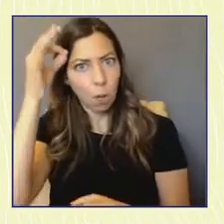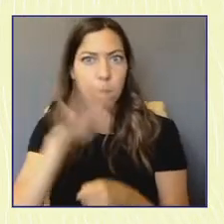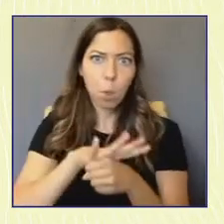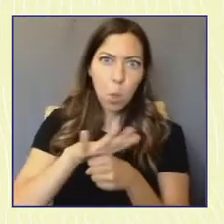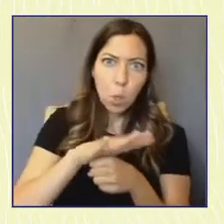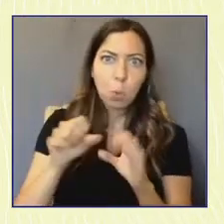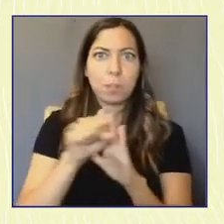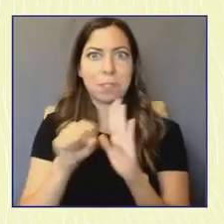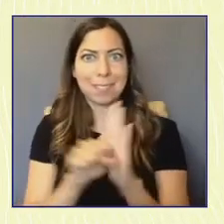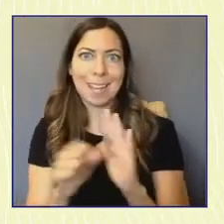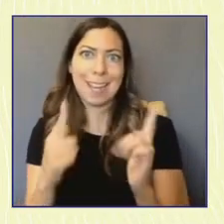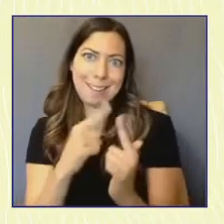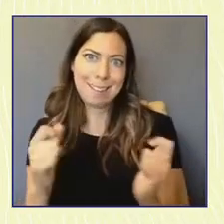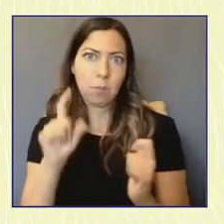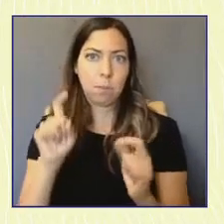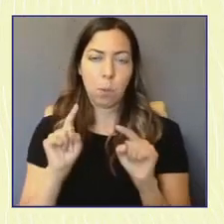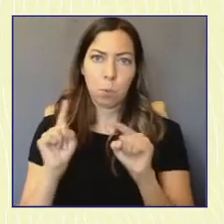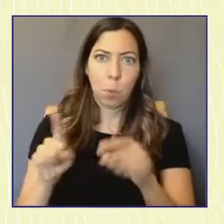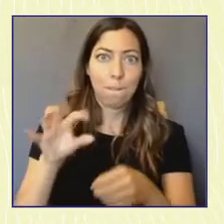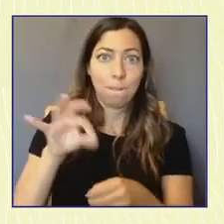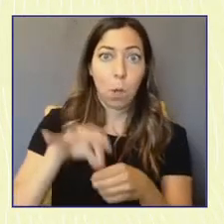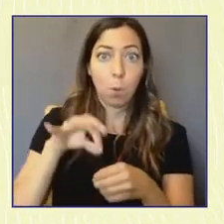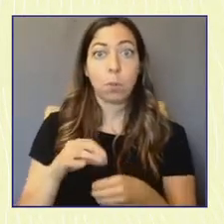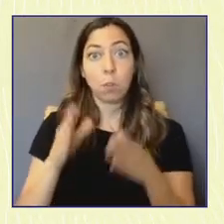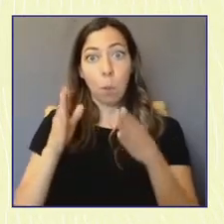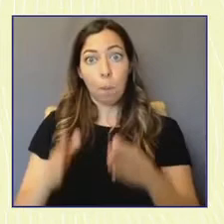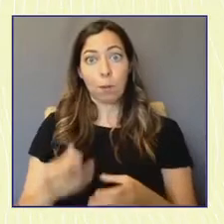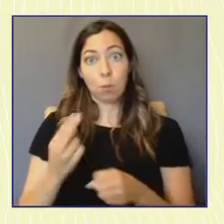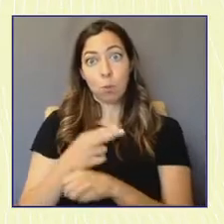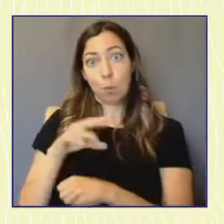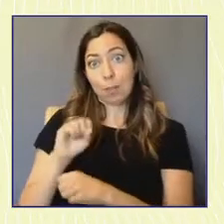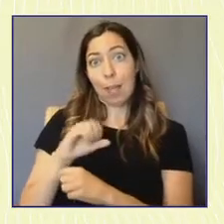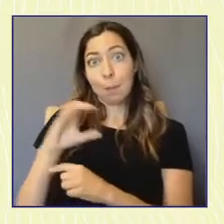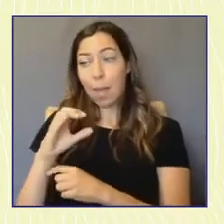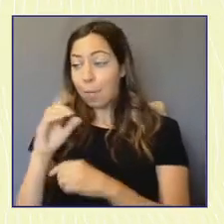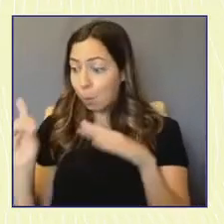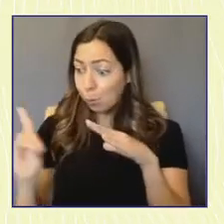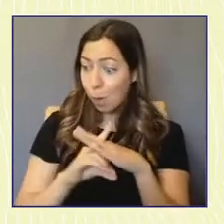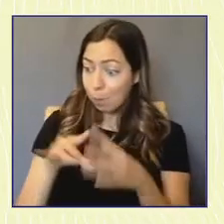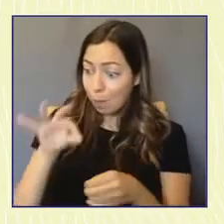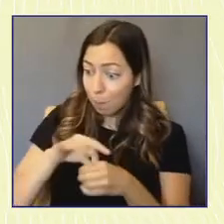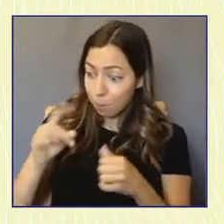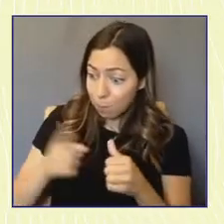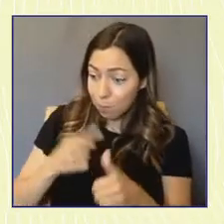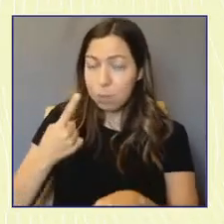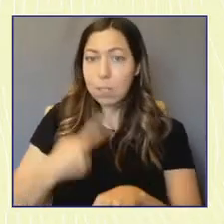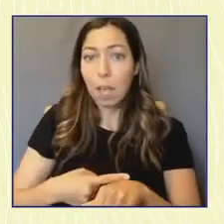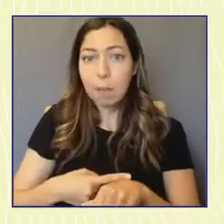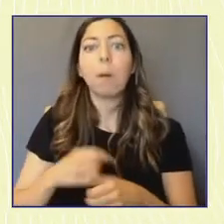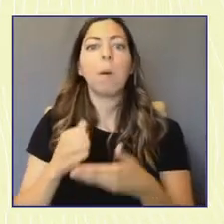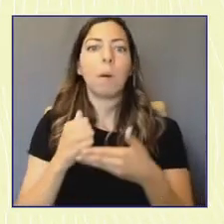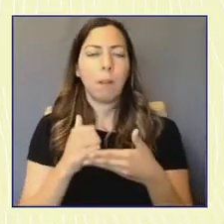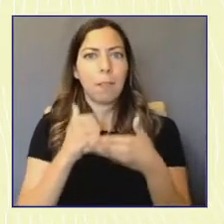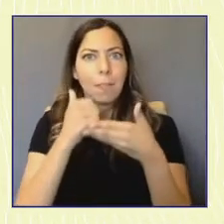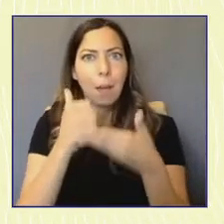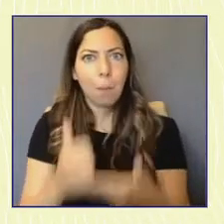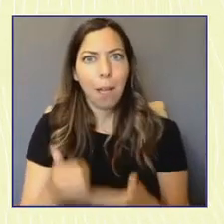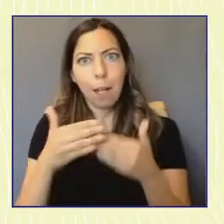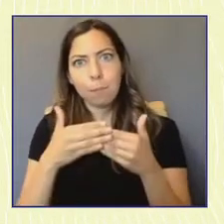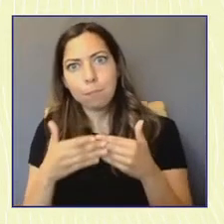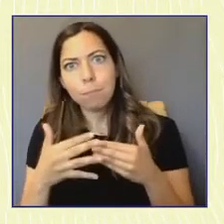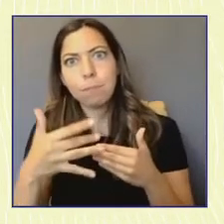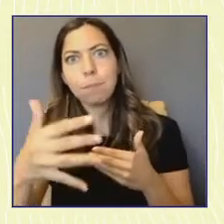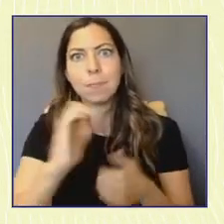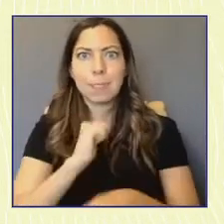from when a Snapchatter can show up to vote for the first time so that way we help build a generation of lifetime voters and help